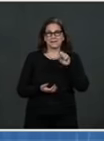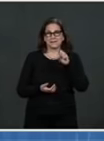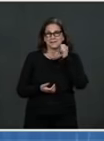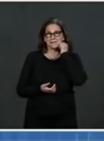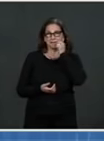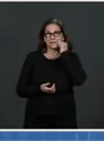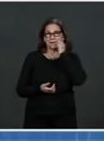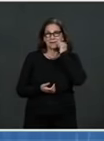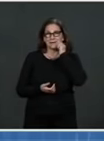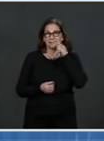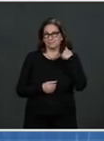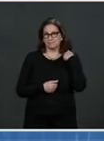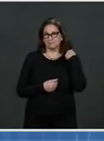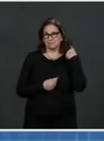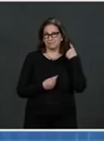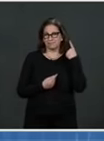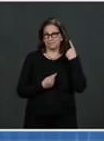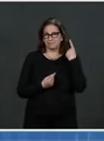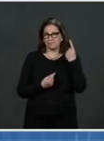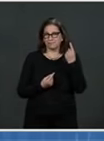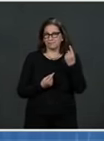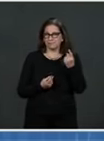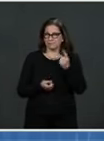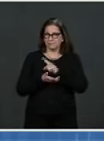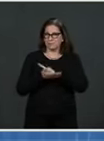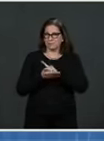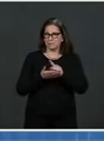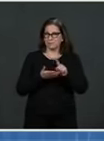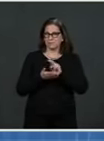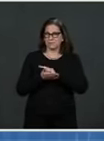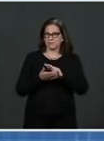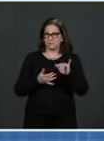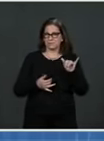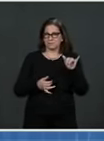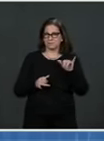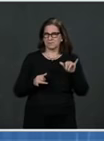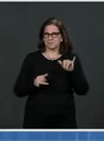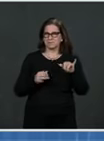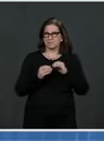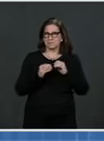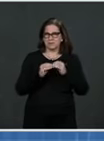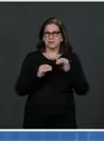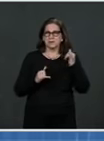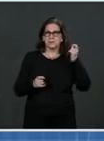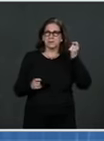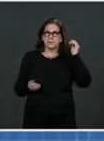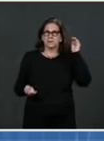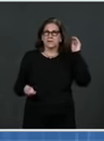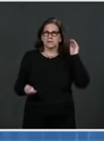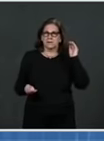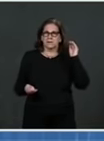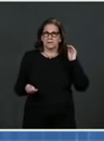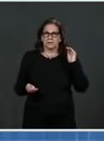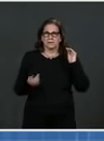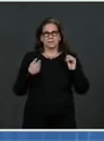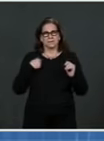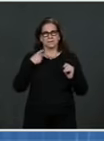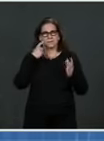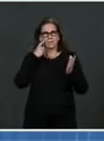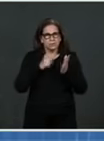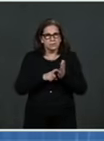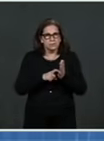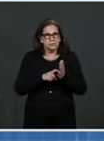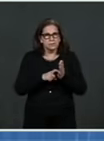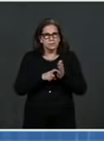anymore, but things were sort of holding steady. What we've seen over the last week or so is a steady rise in